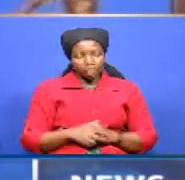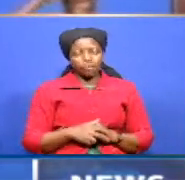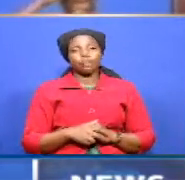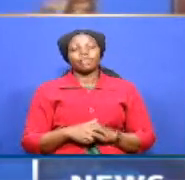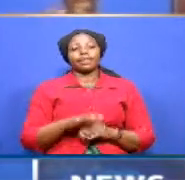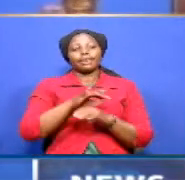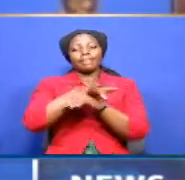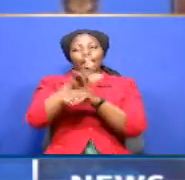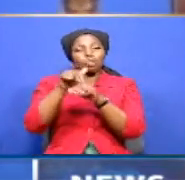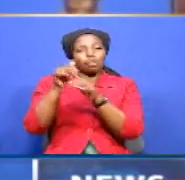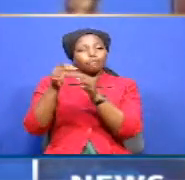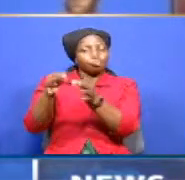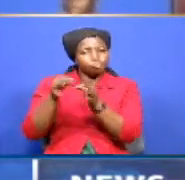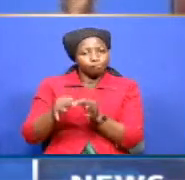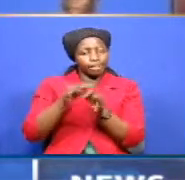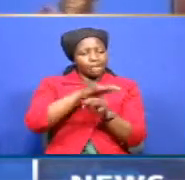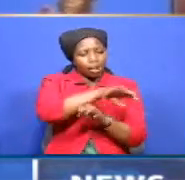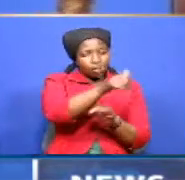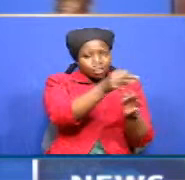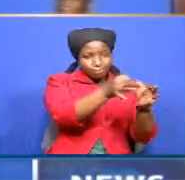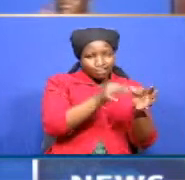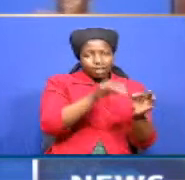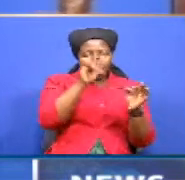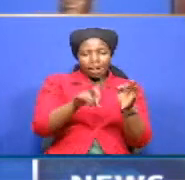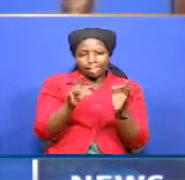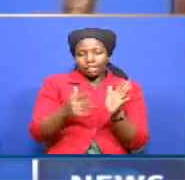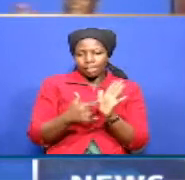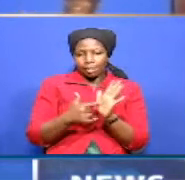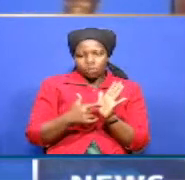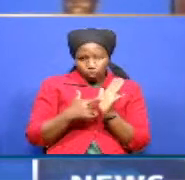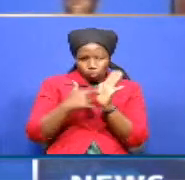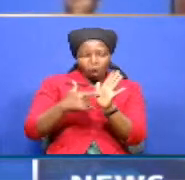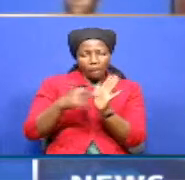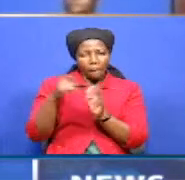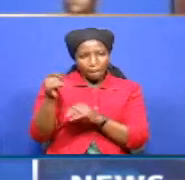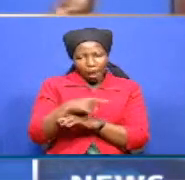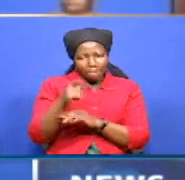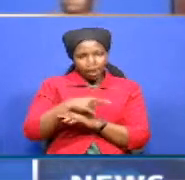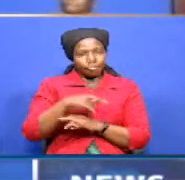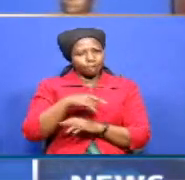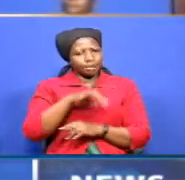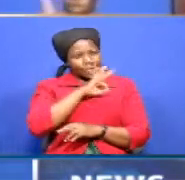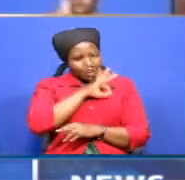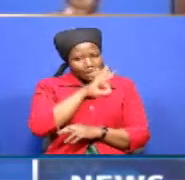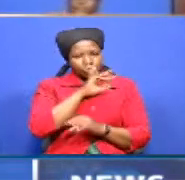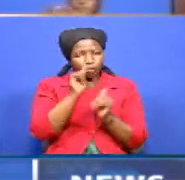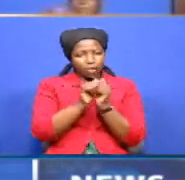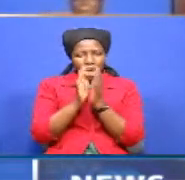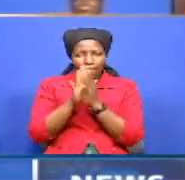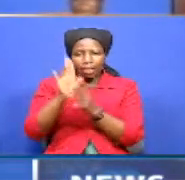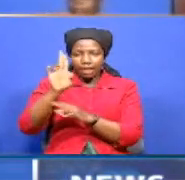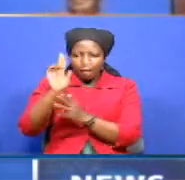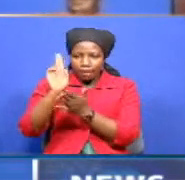and the county treasuries to submit monthly income and expenditure reports